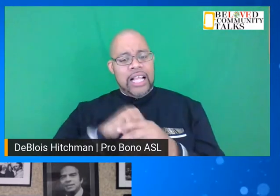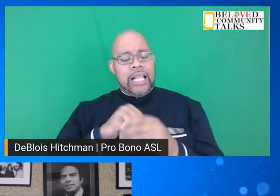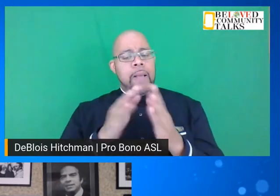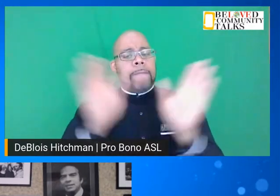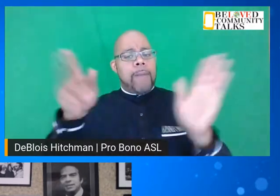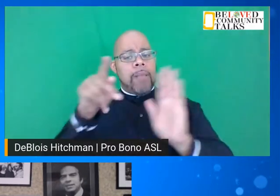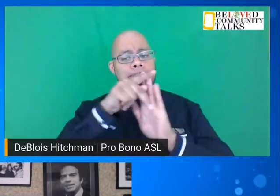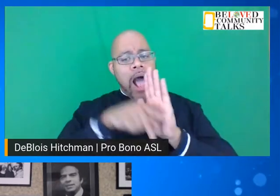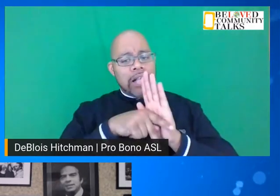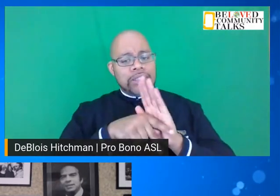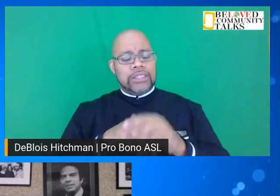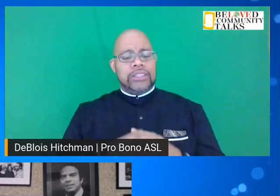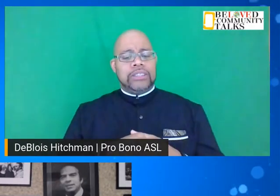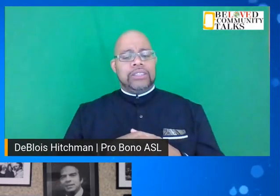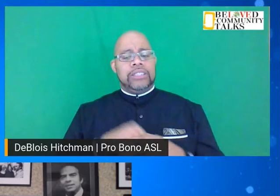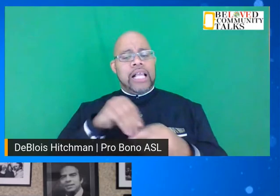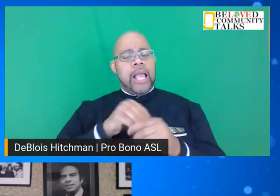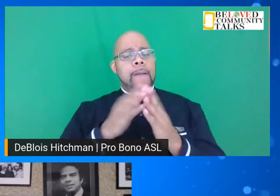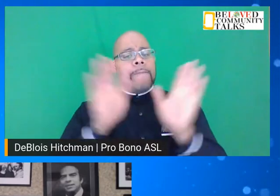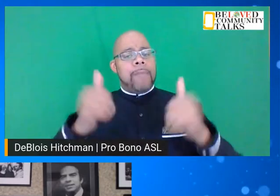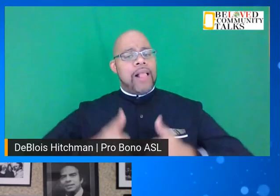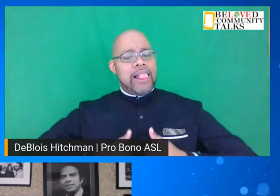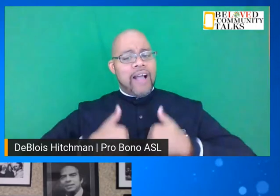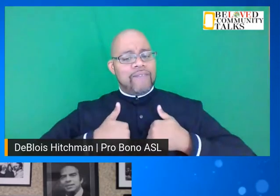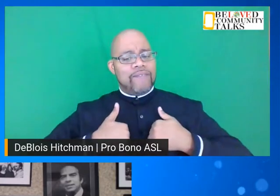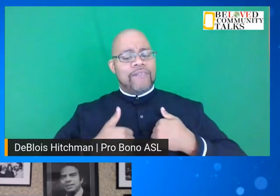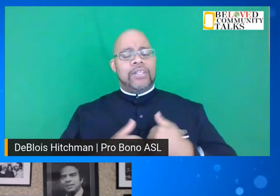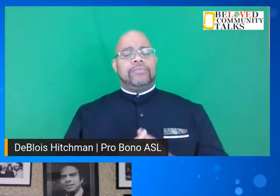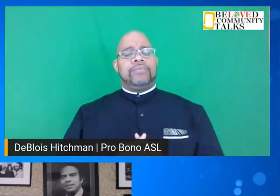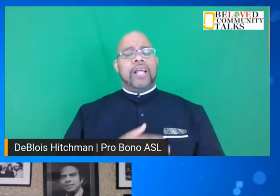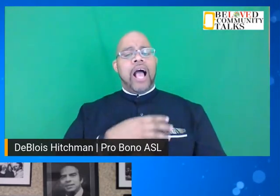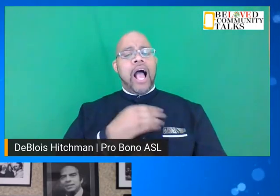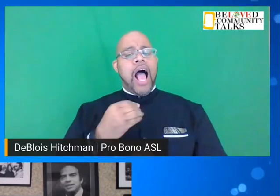policy and into public life and